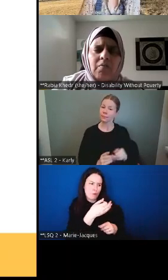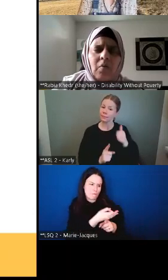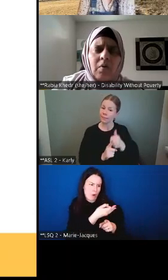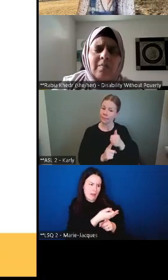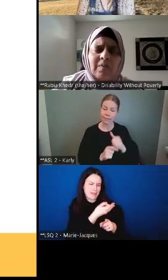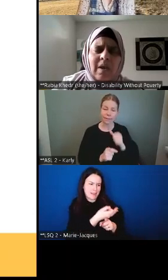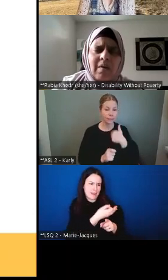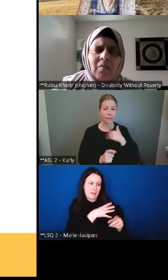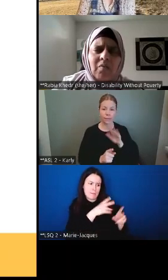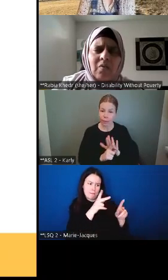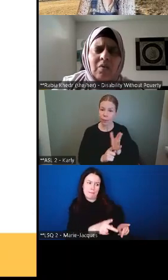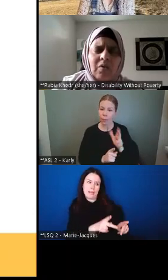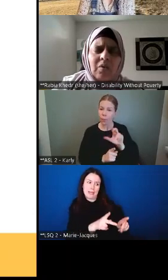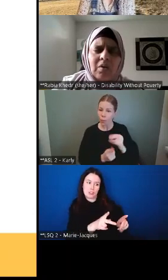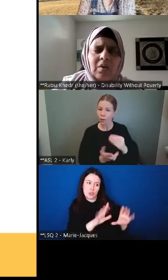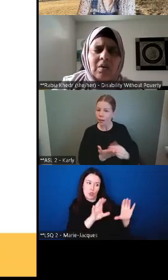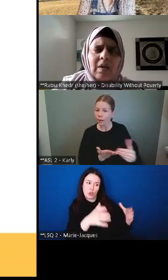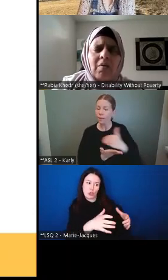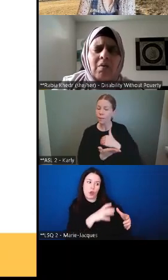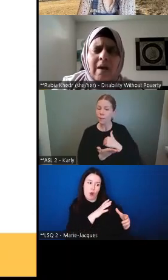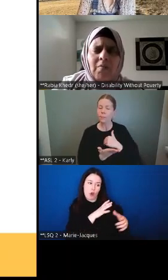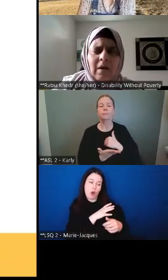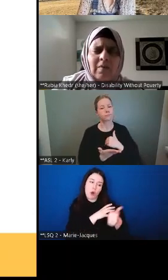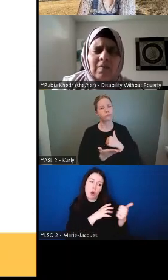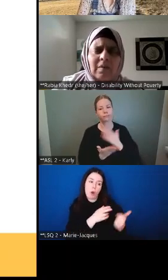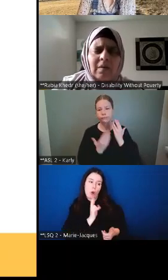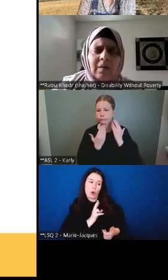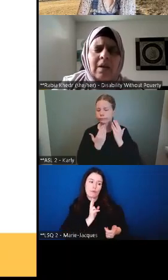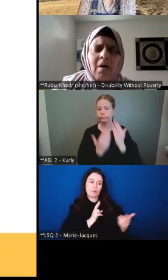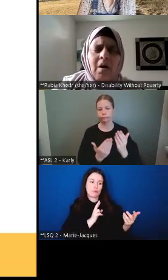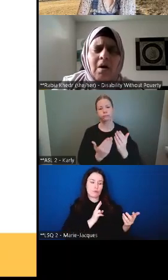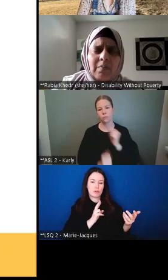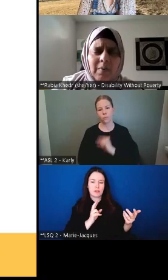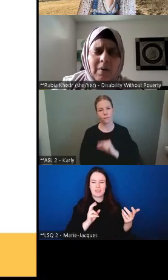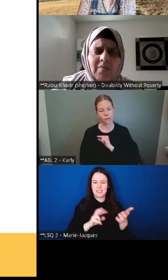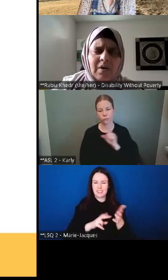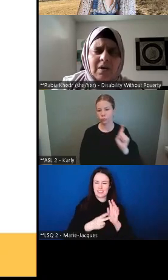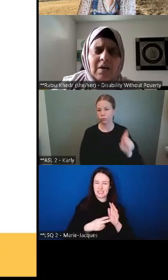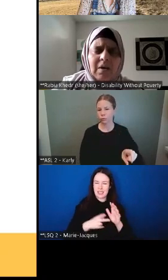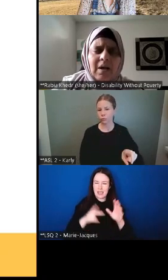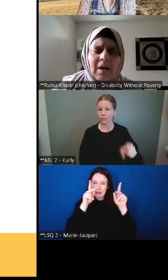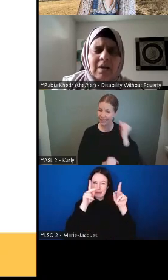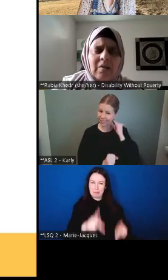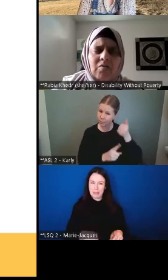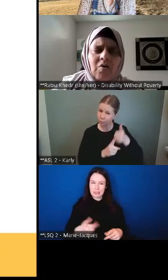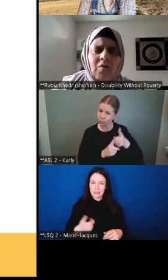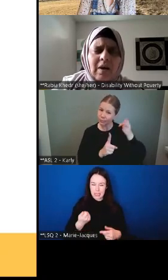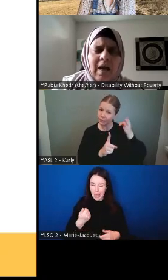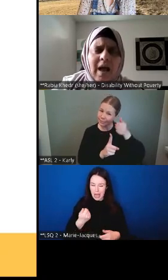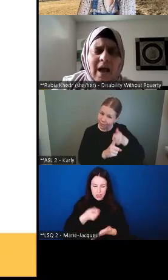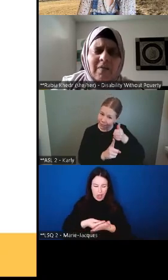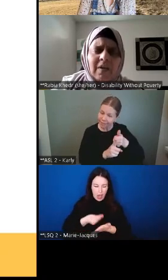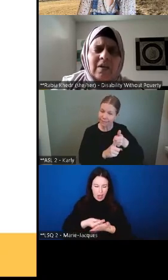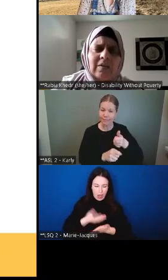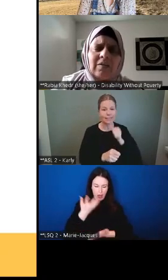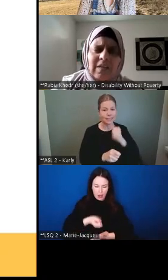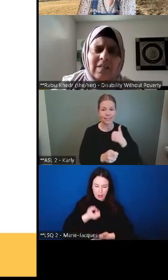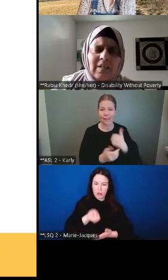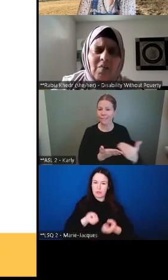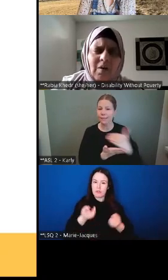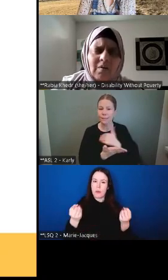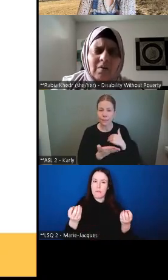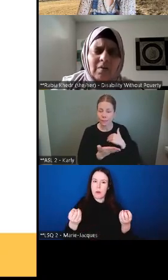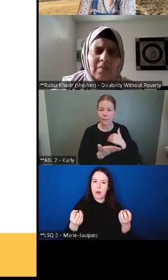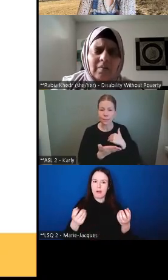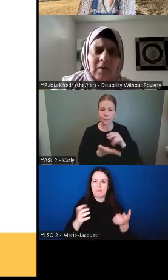for themselves, they are at risk. They are in poverty and they don't have the dignity